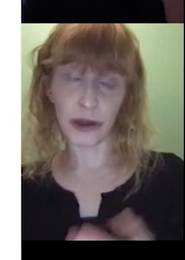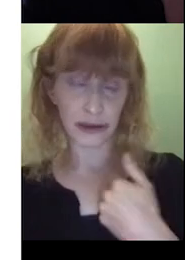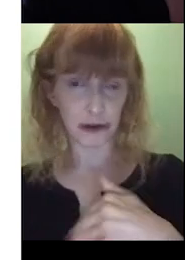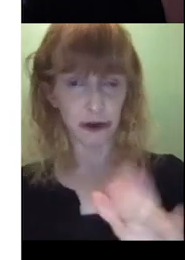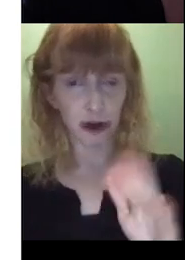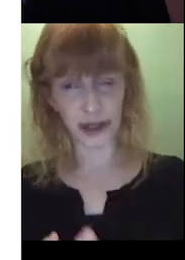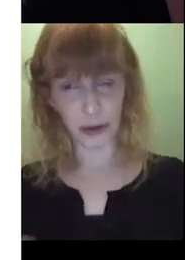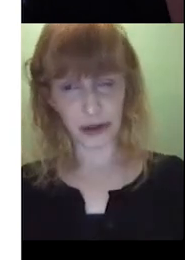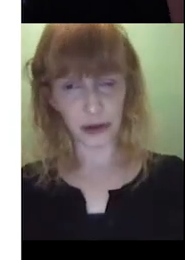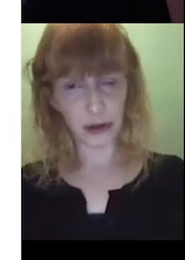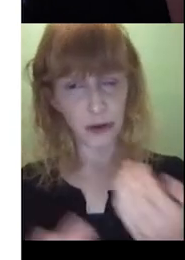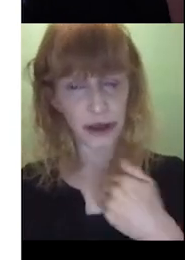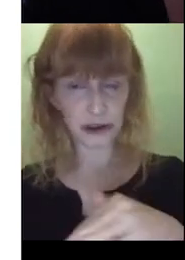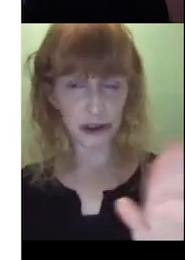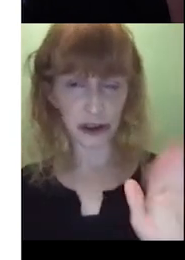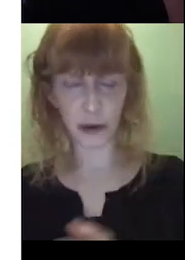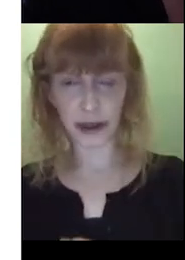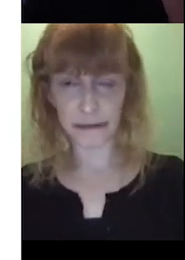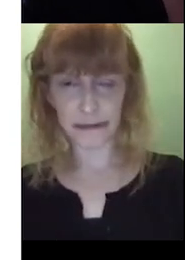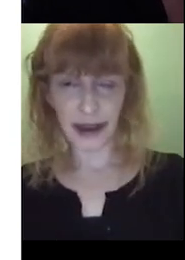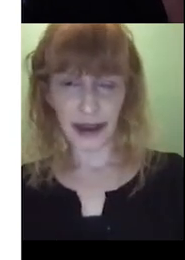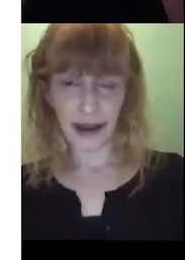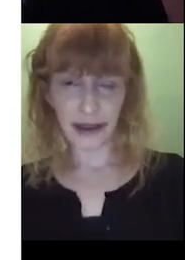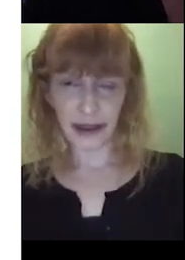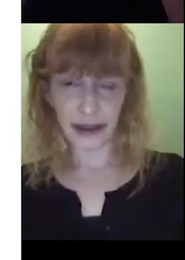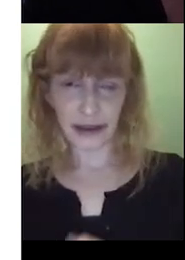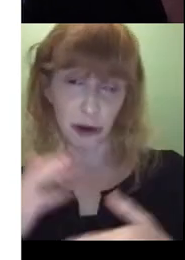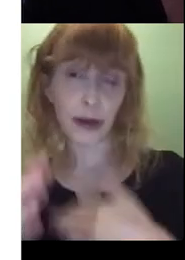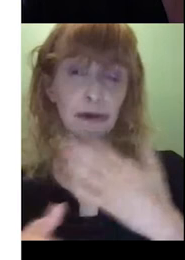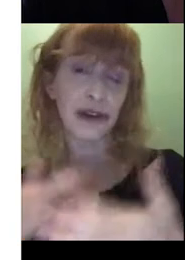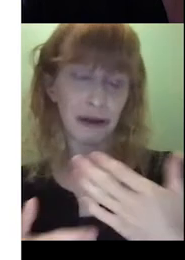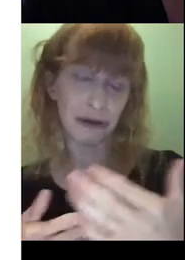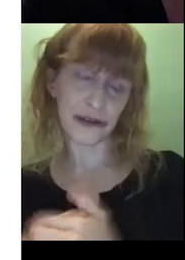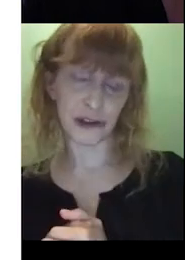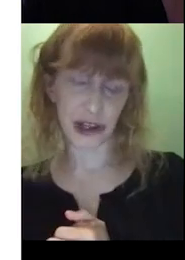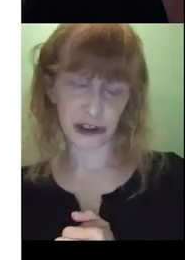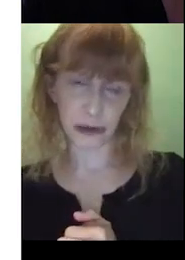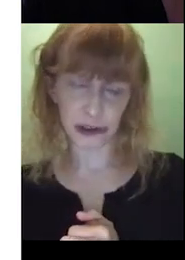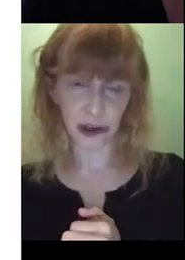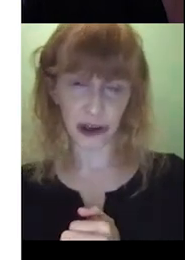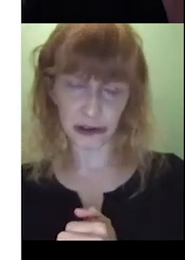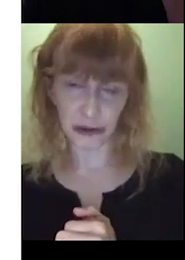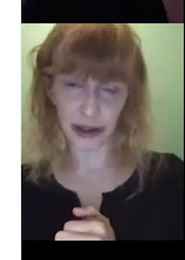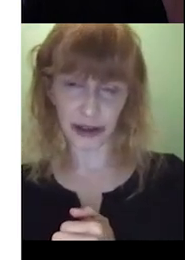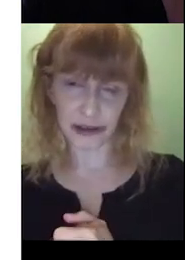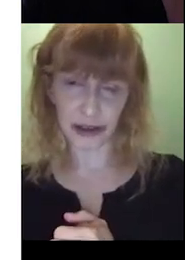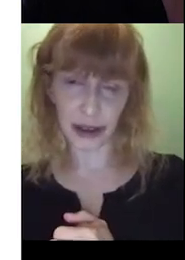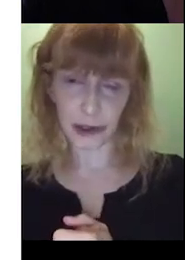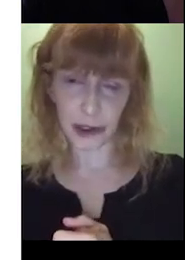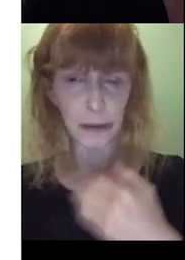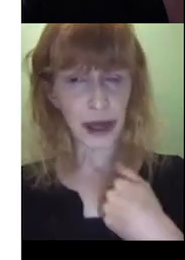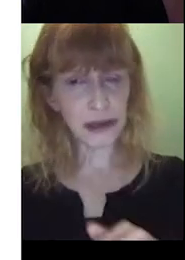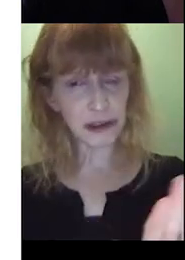Or you could even do go in that one as well. Where is she going? And then if you're able to have an interaction with the child around,